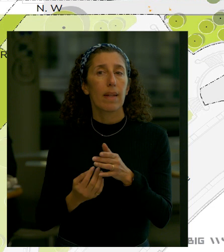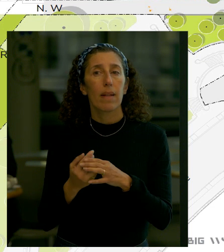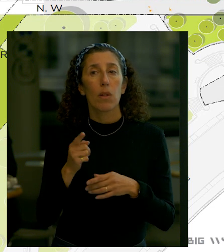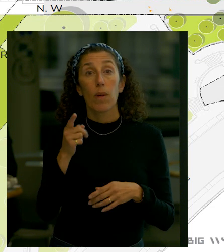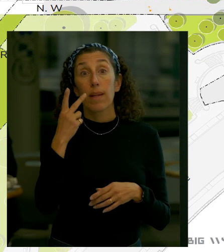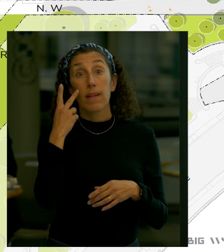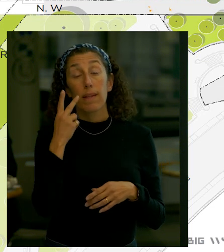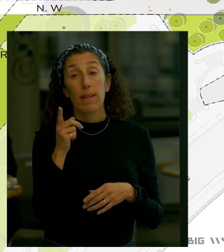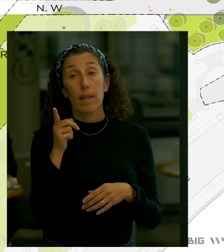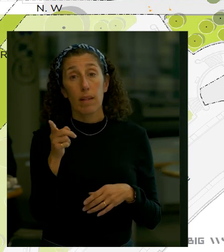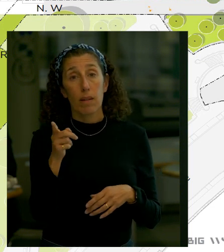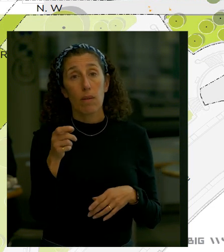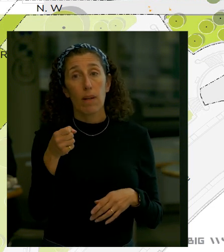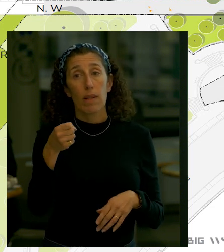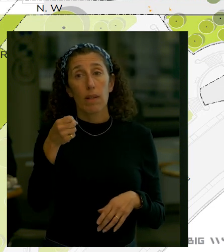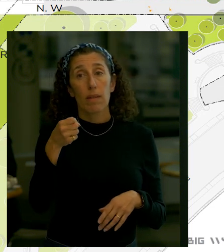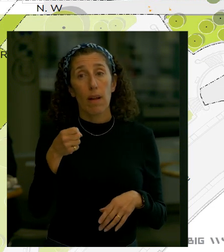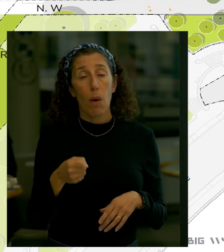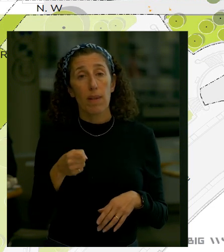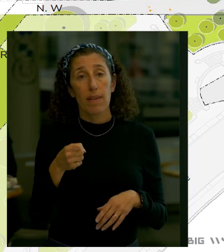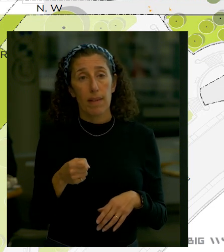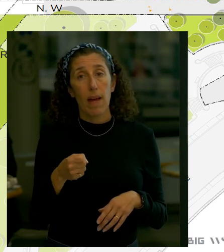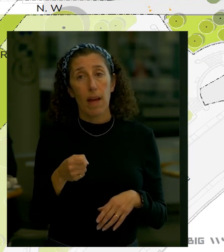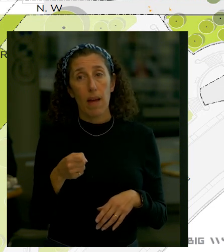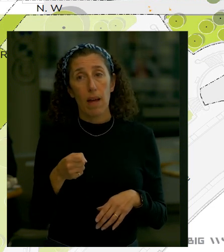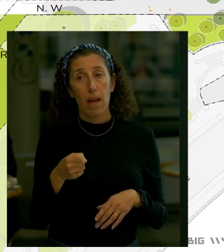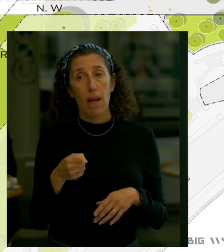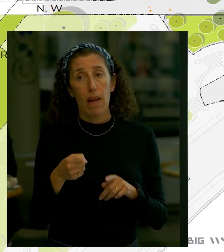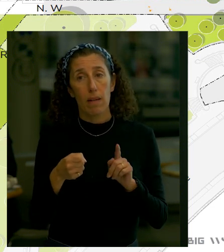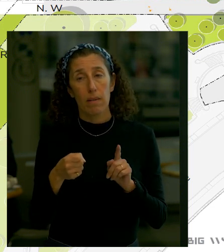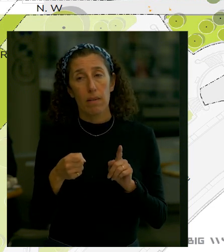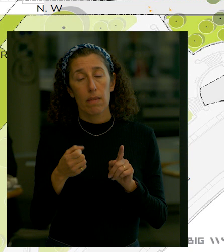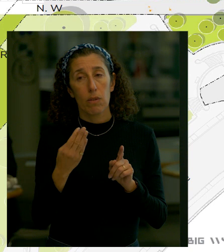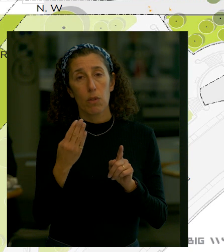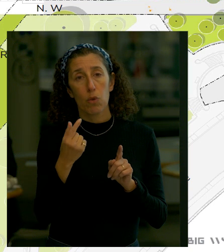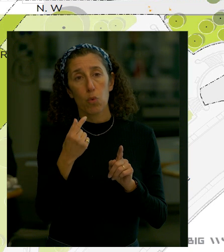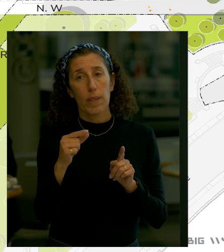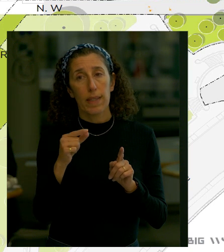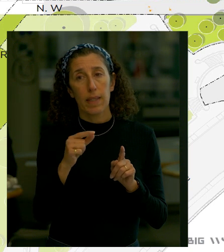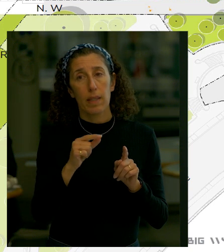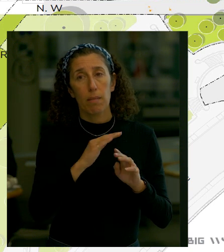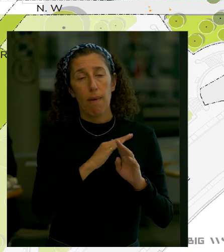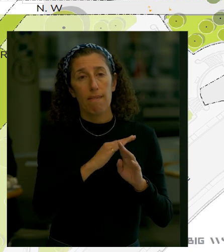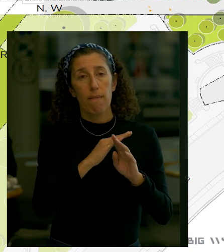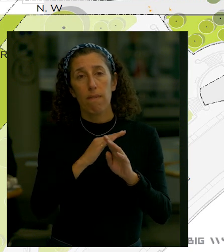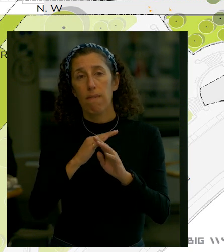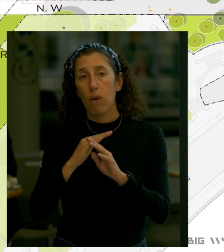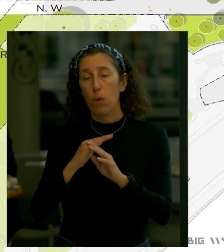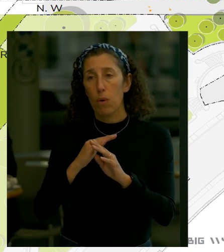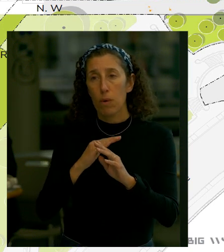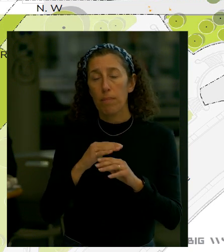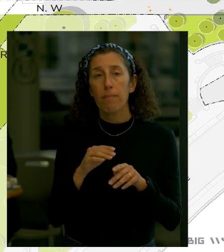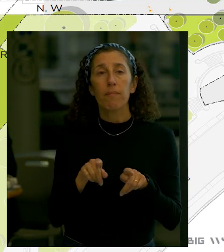on the south side of the curved path we're going to be putting those green buffers and on the north side of the green path we're looking to